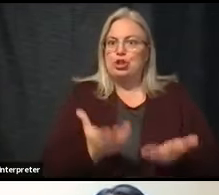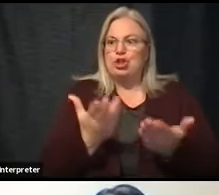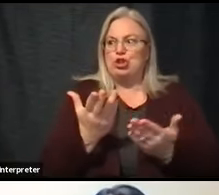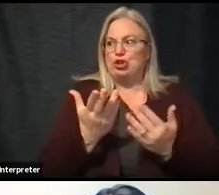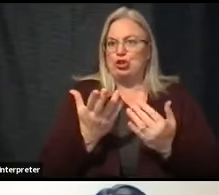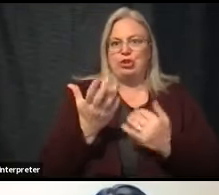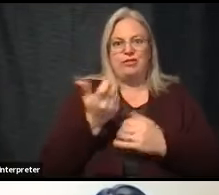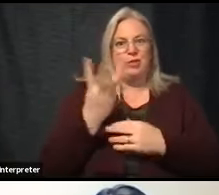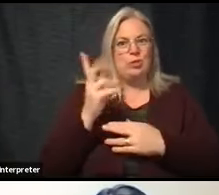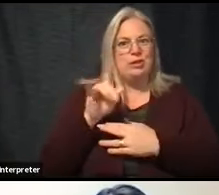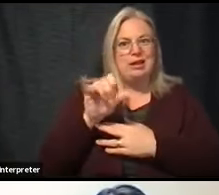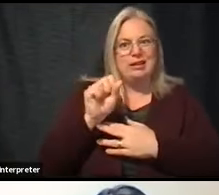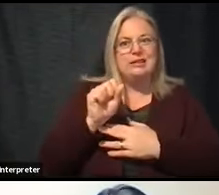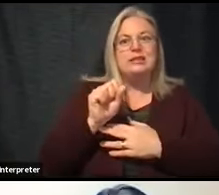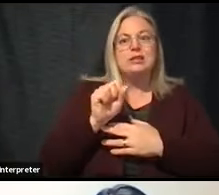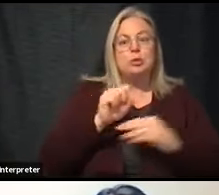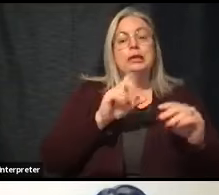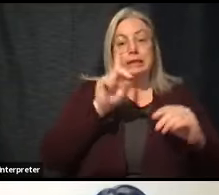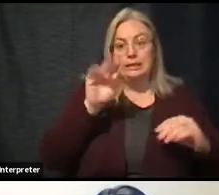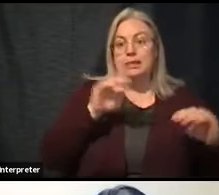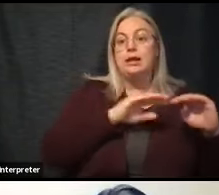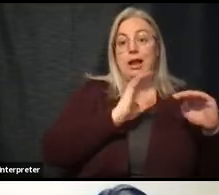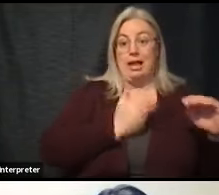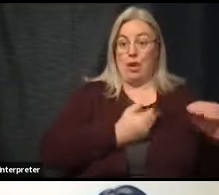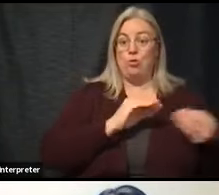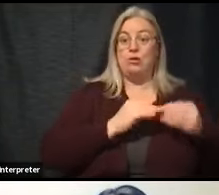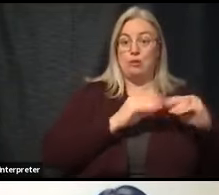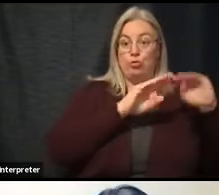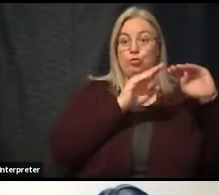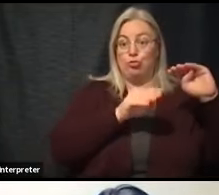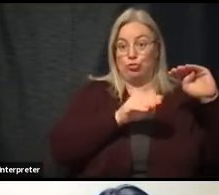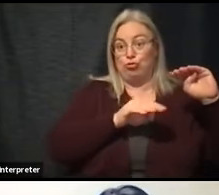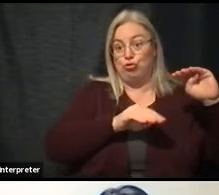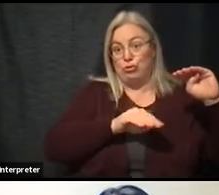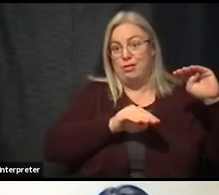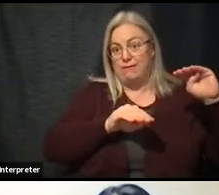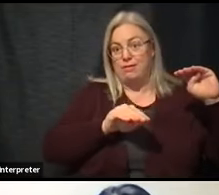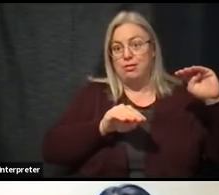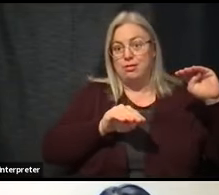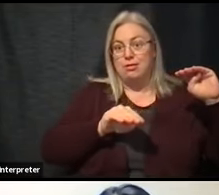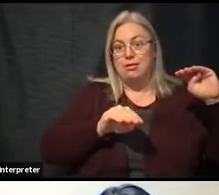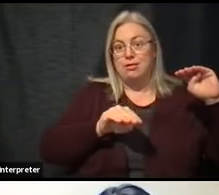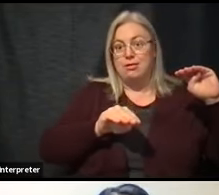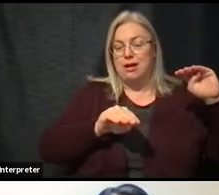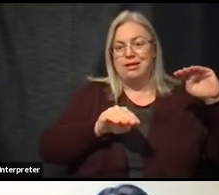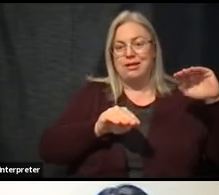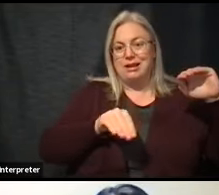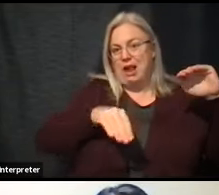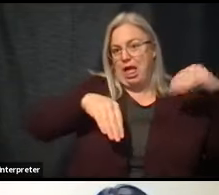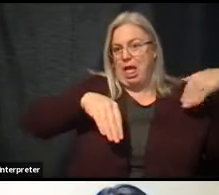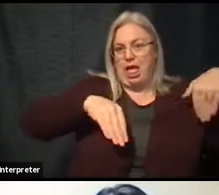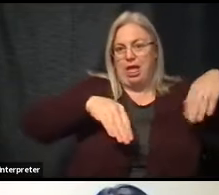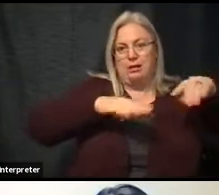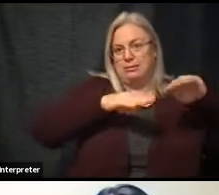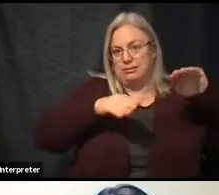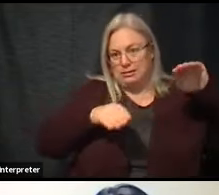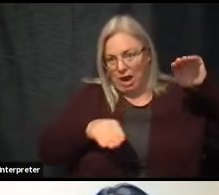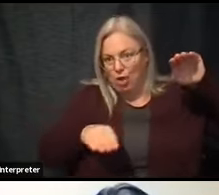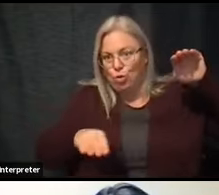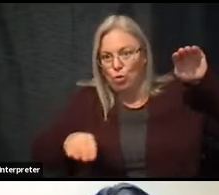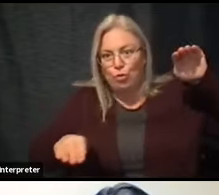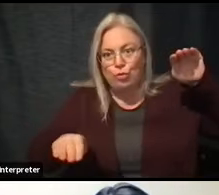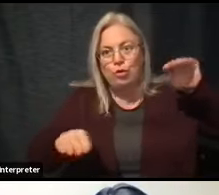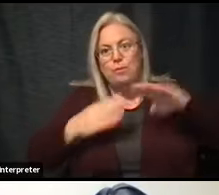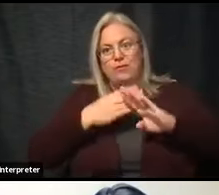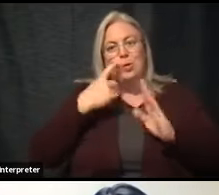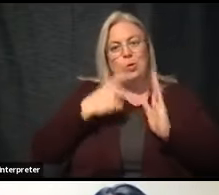days, we have kind of leveled up and we're still not down, down to where we were before we started seeing the